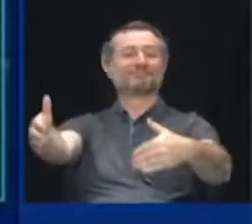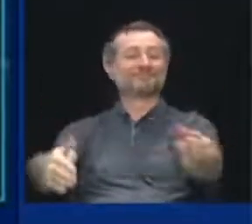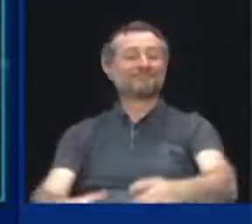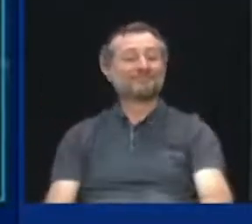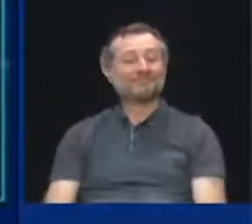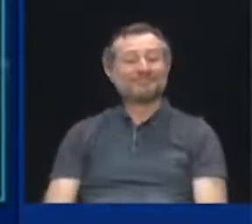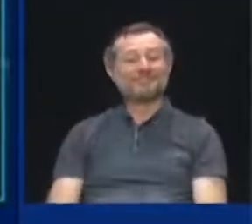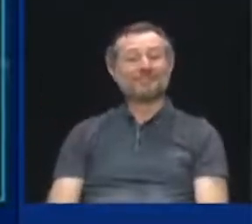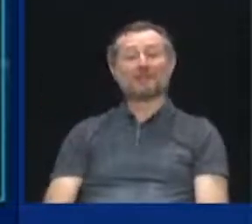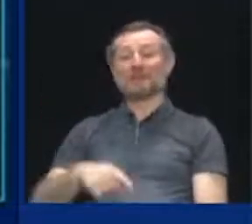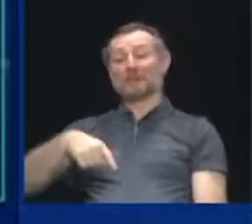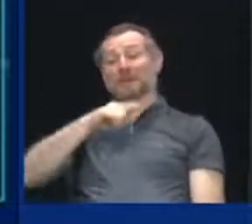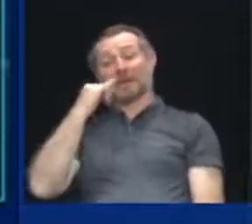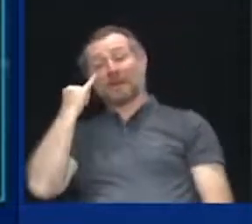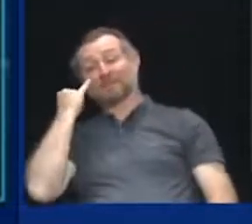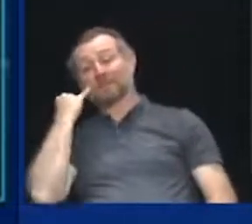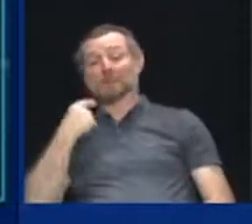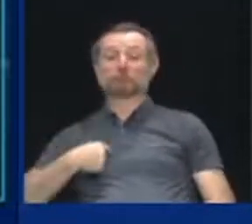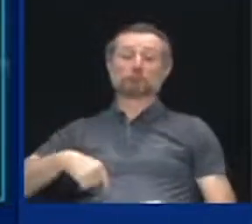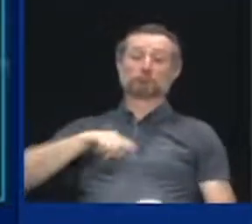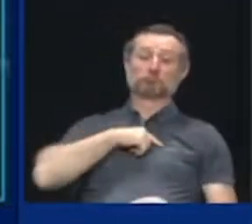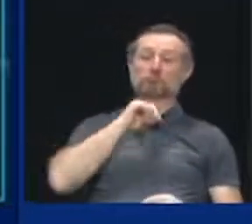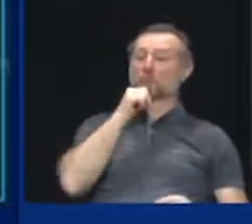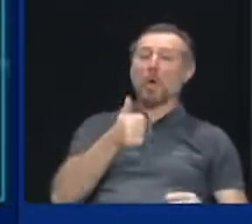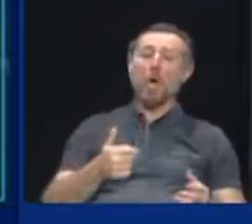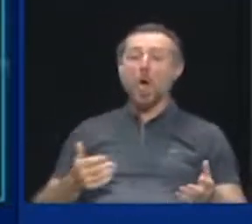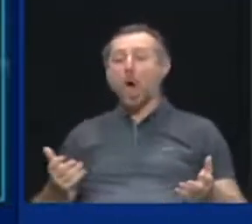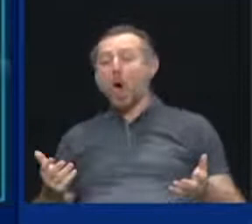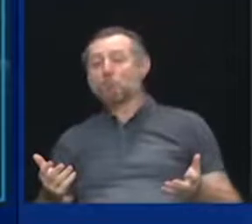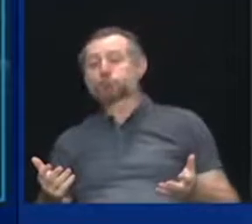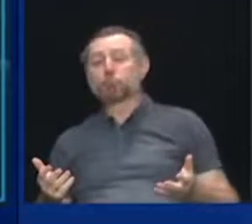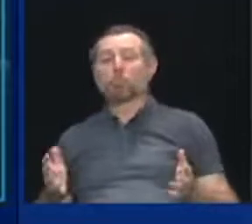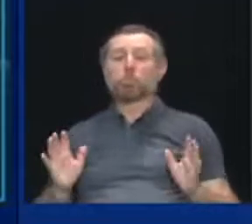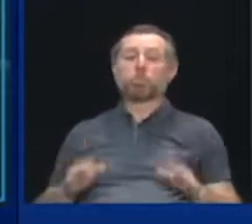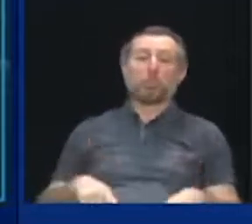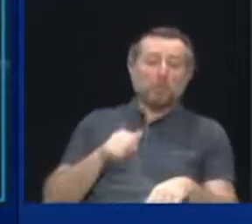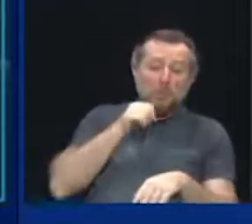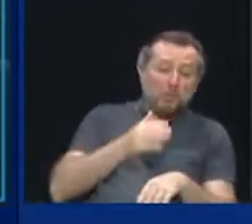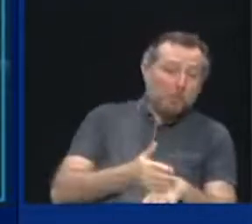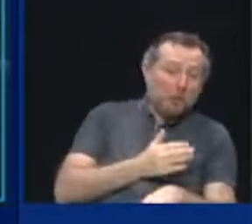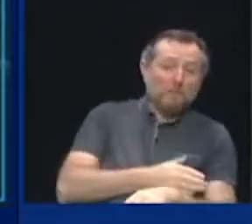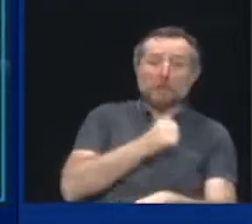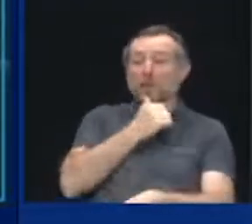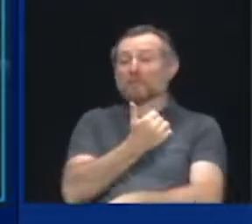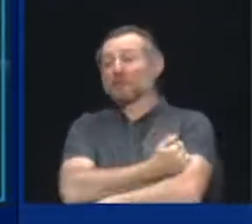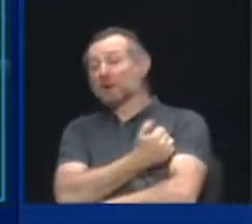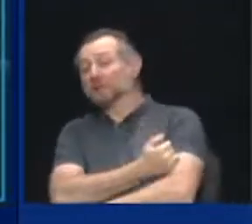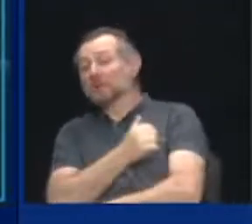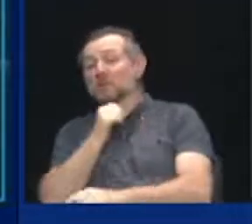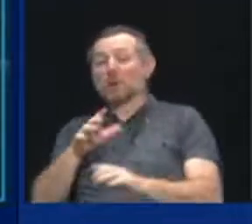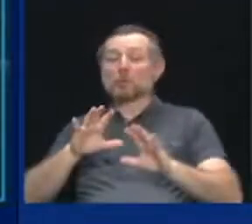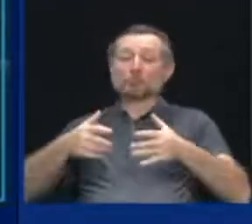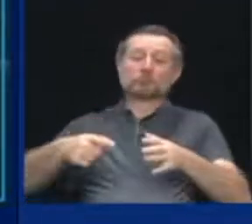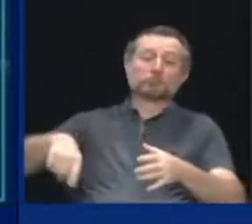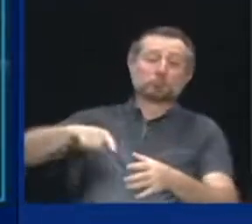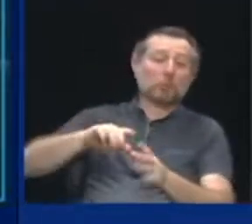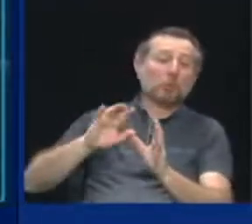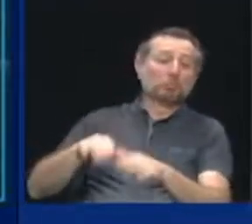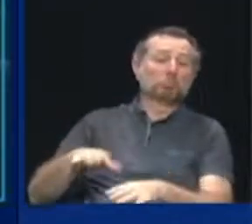we do not make progress on vaccinating that unvaccinated population 25%